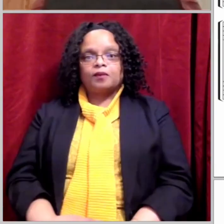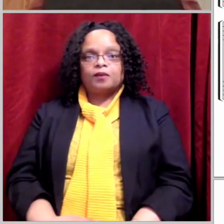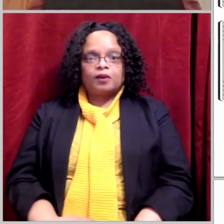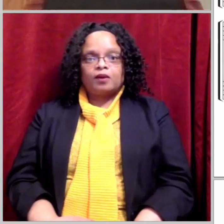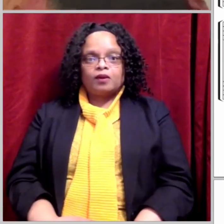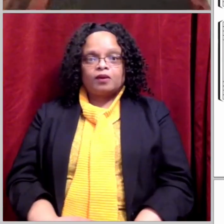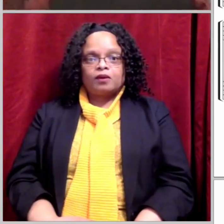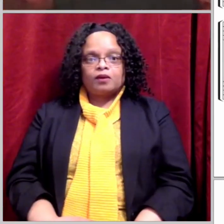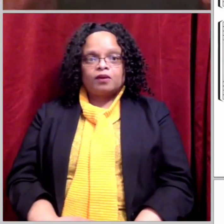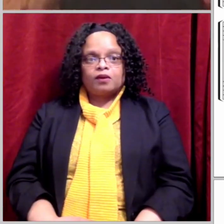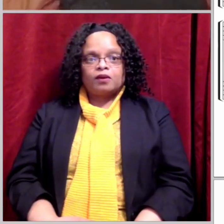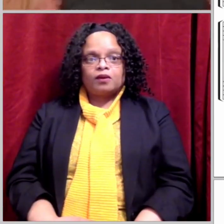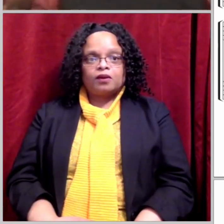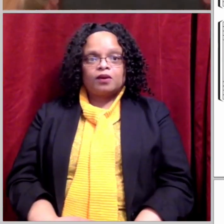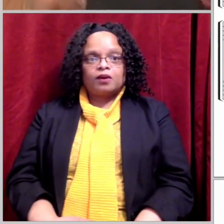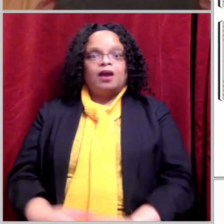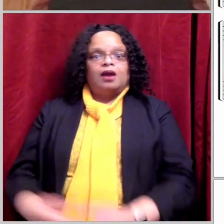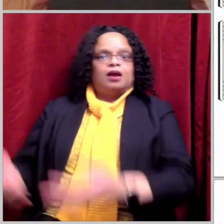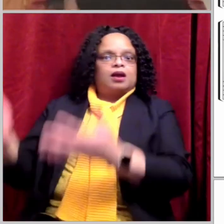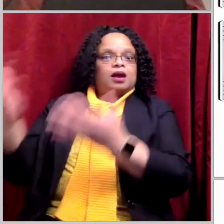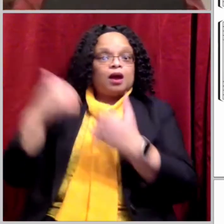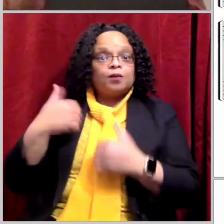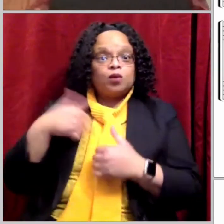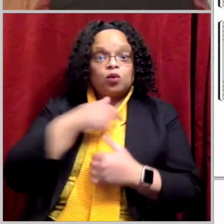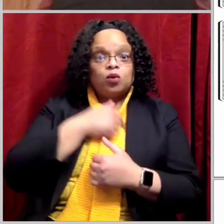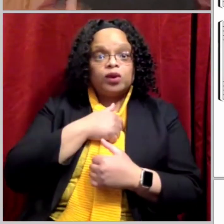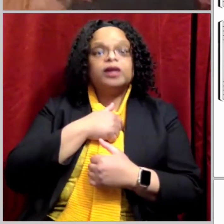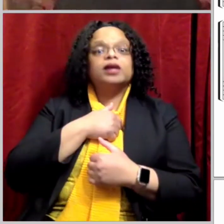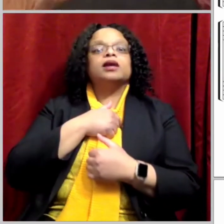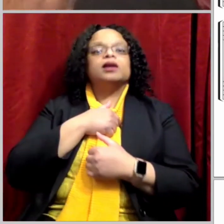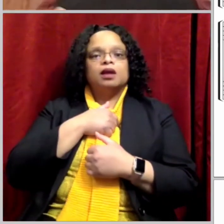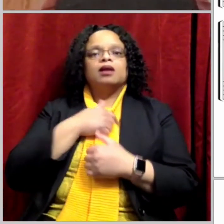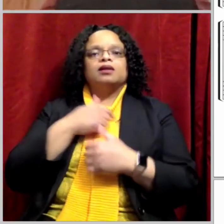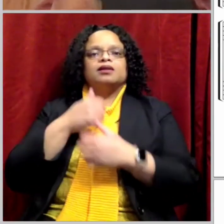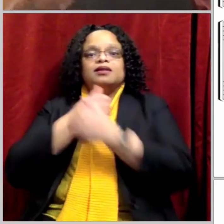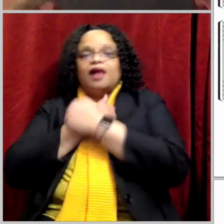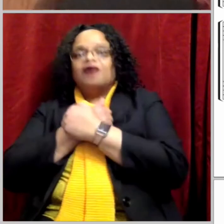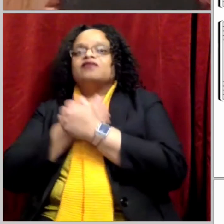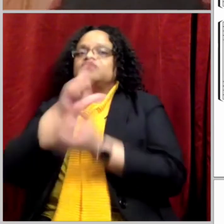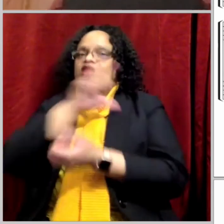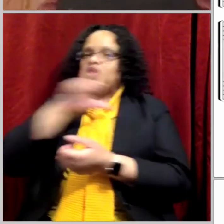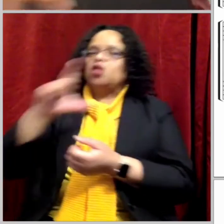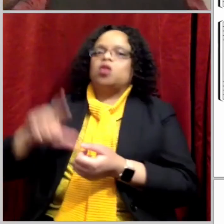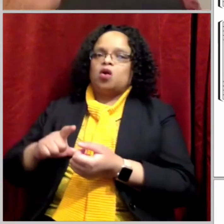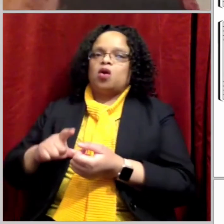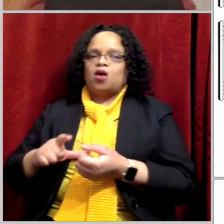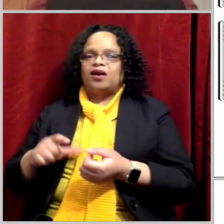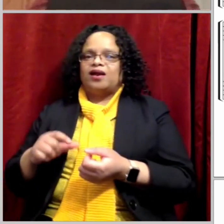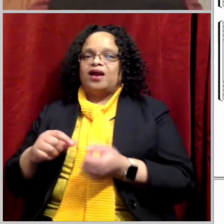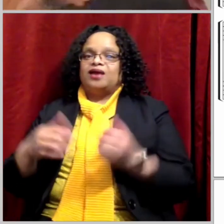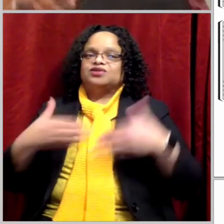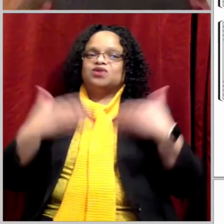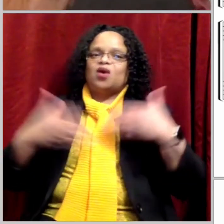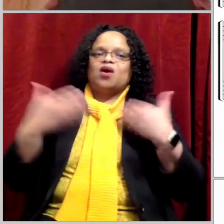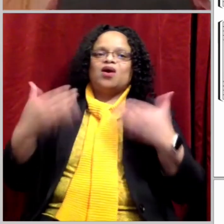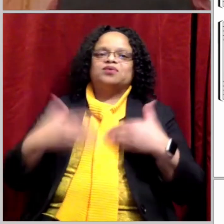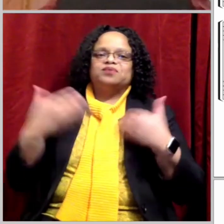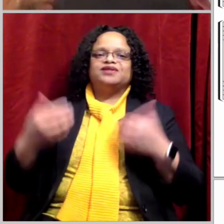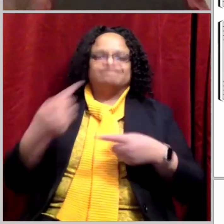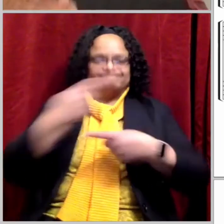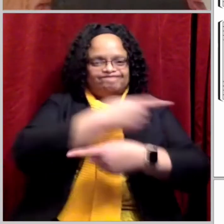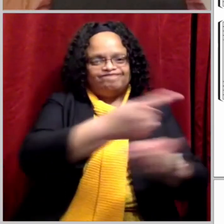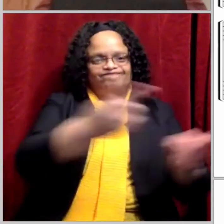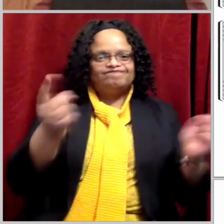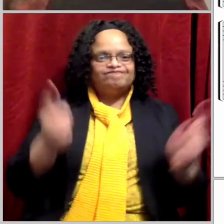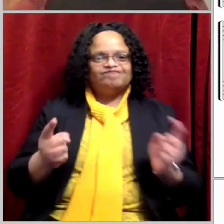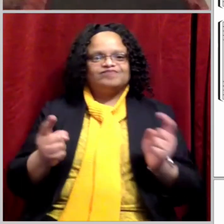Come we that of the Lord And let our joys be